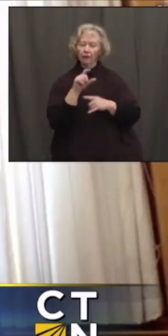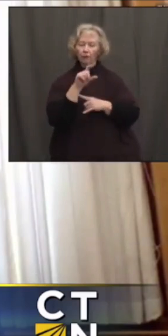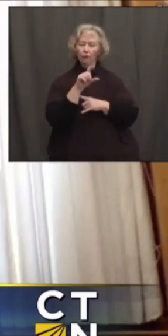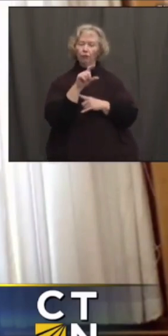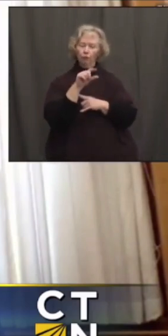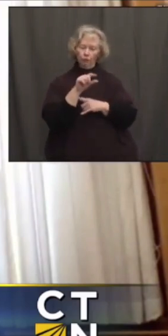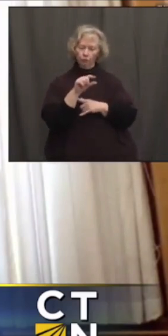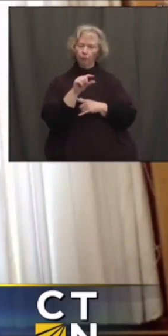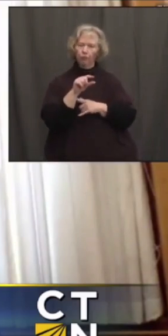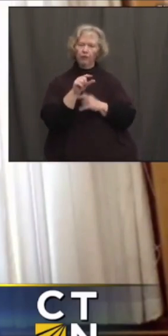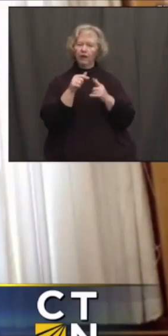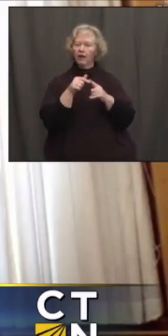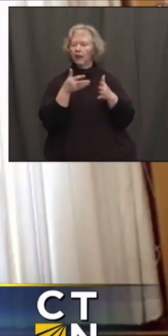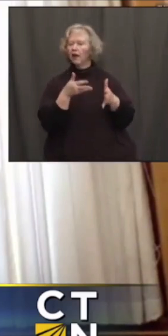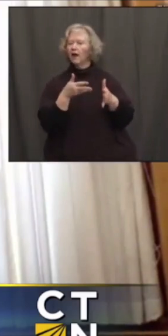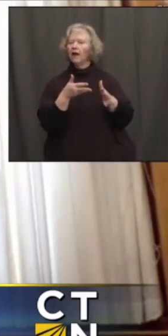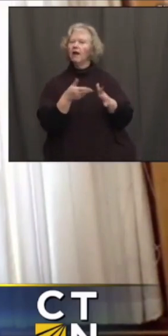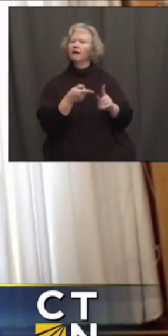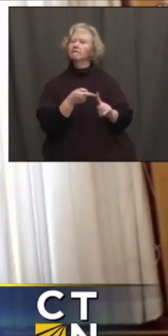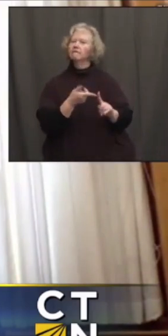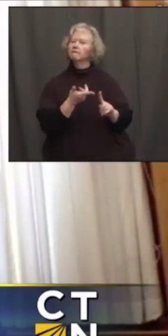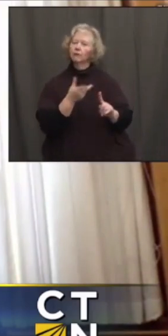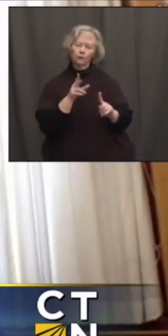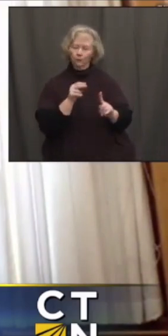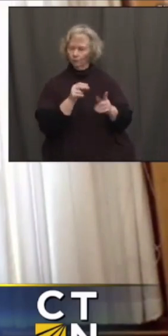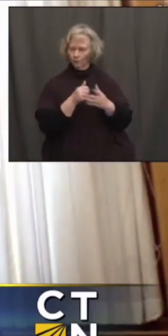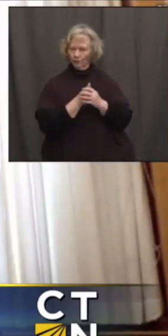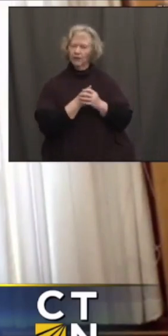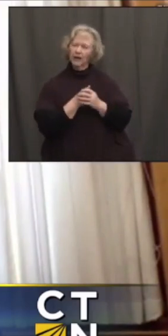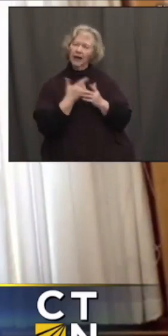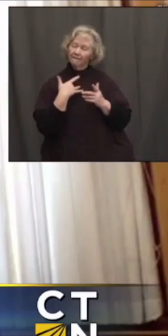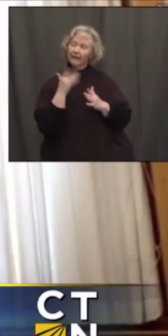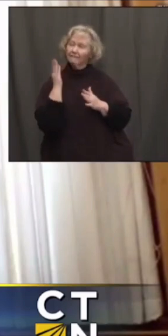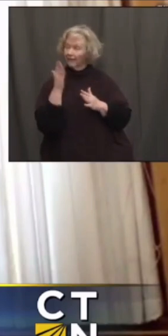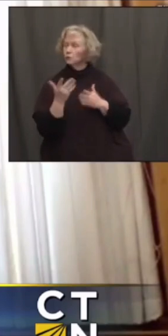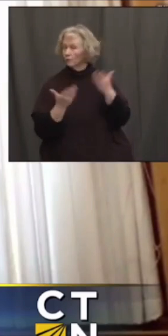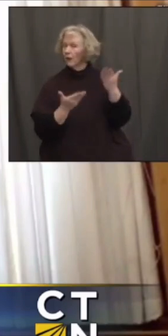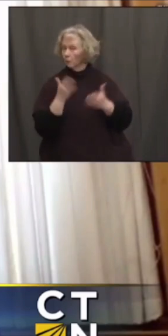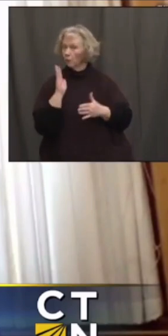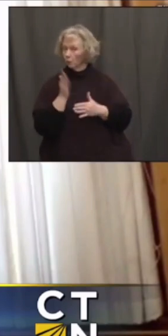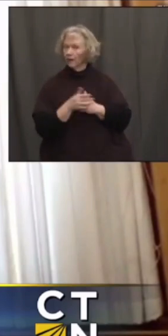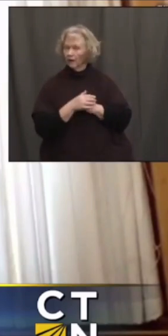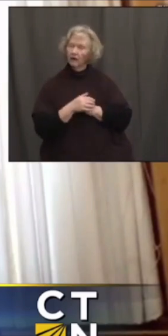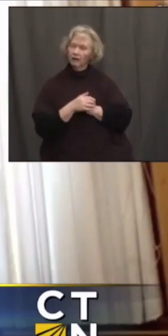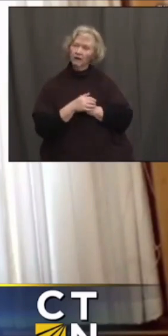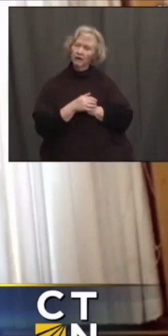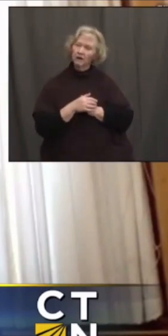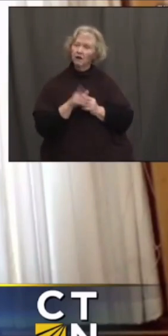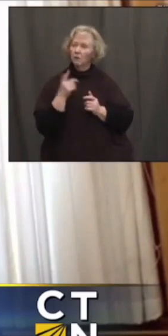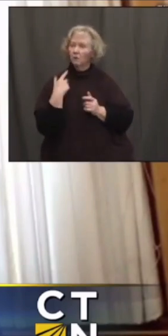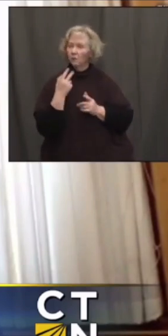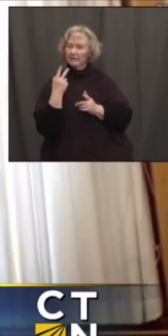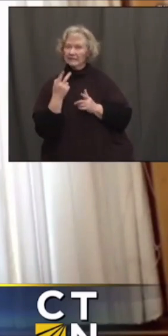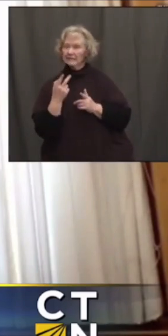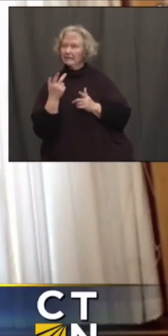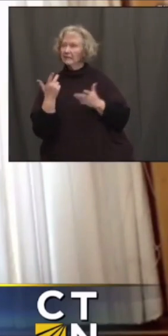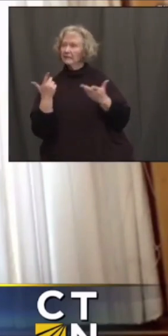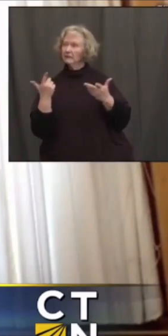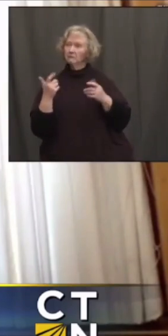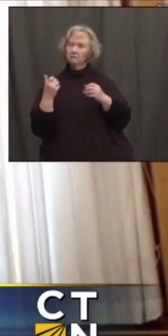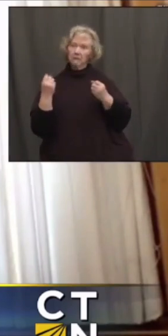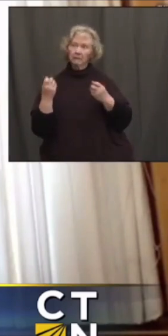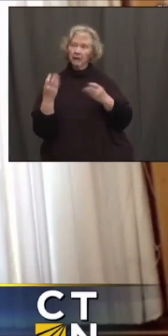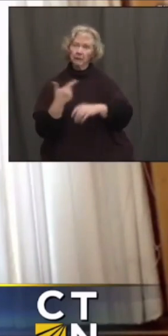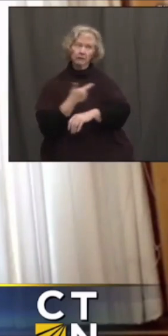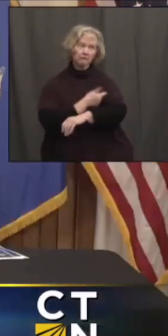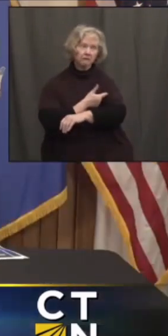going unused in, you know, individual doctor's offices. But I do think we'll get there eventually, you know, probably as we start to see supply and demand level off more